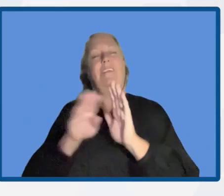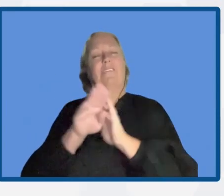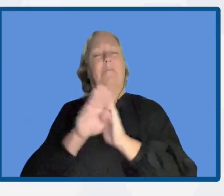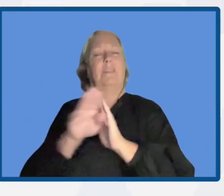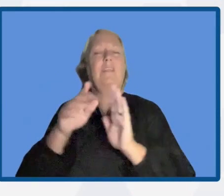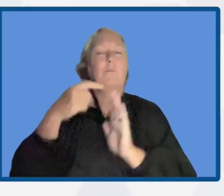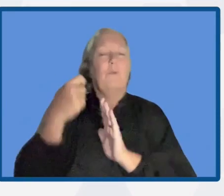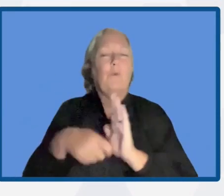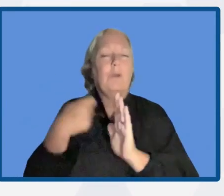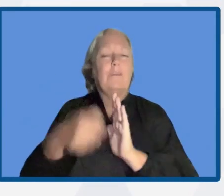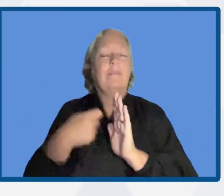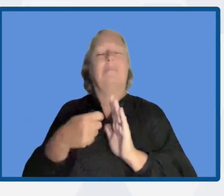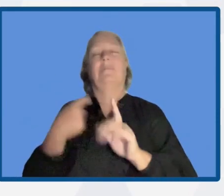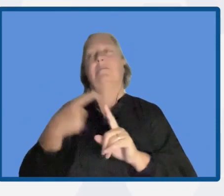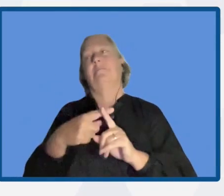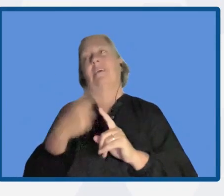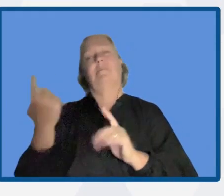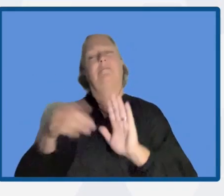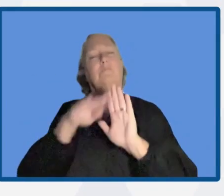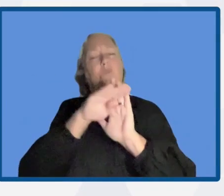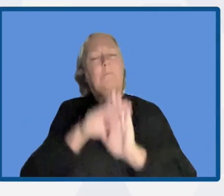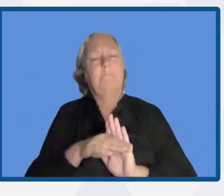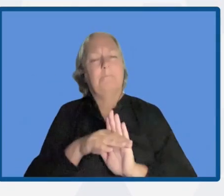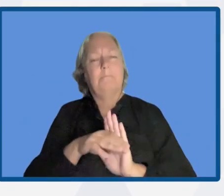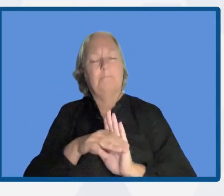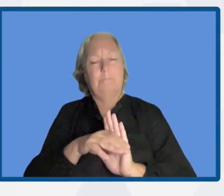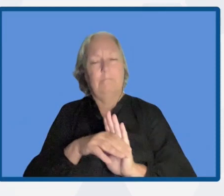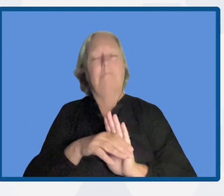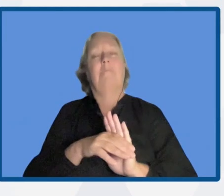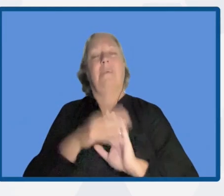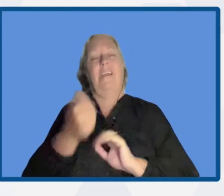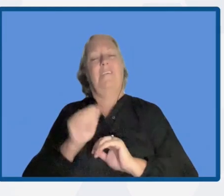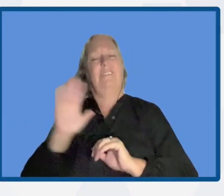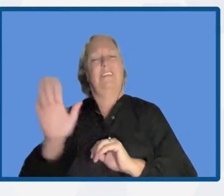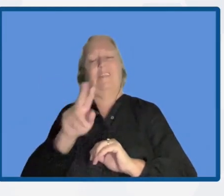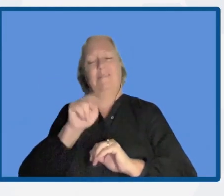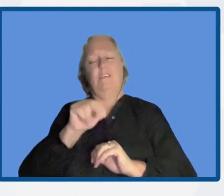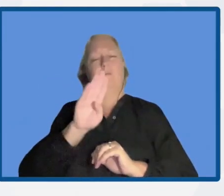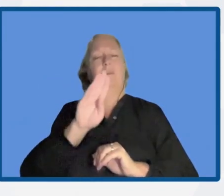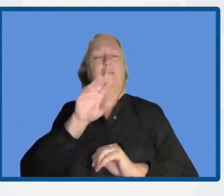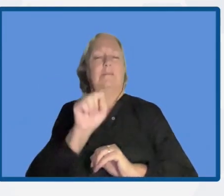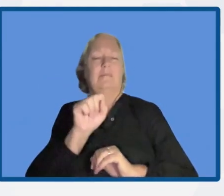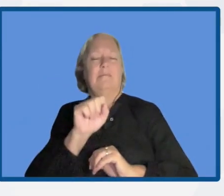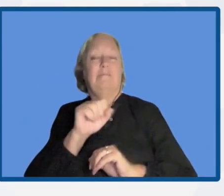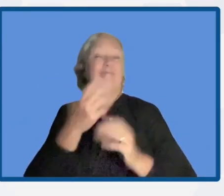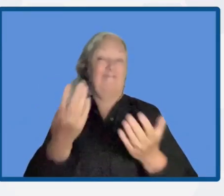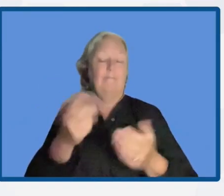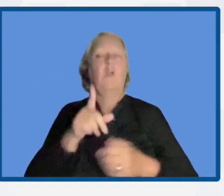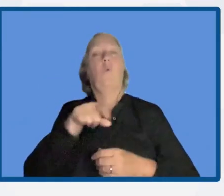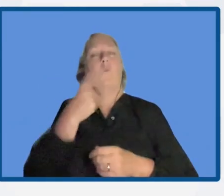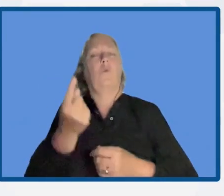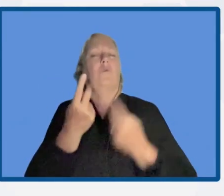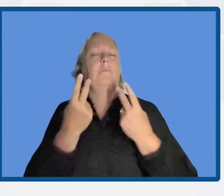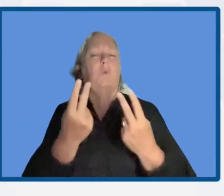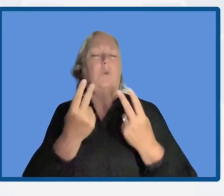and programs that use nature-based solutions in a significant manner. Another important point